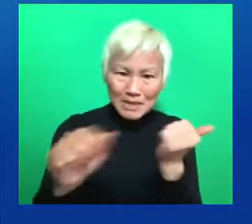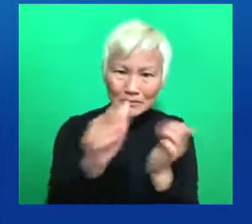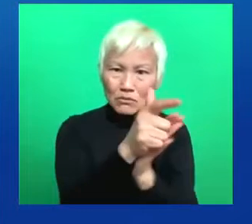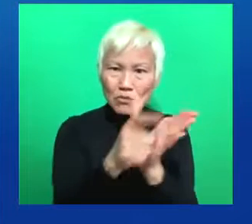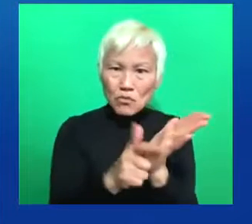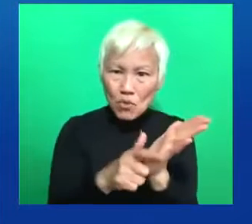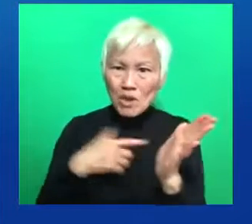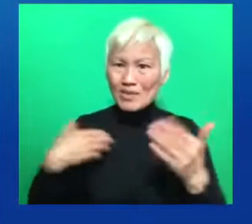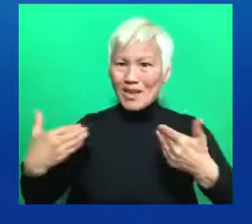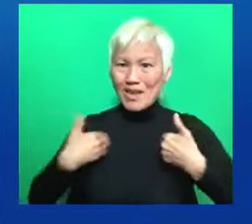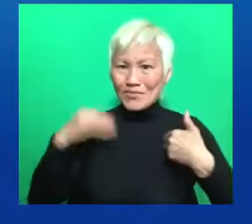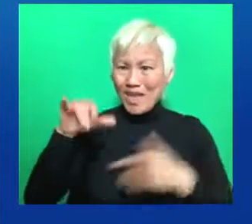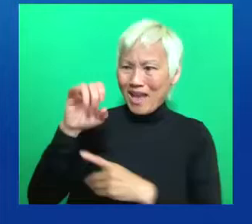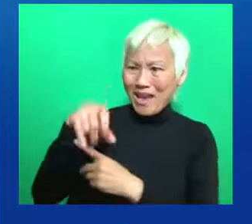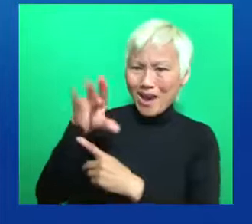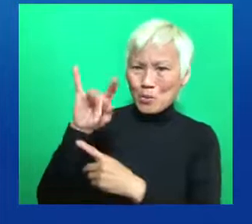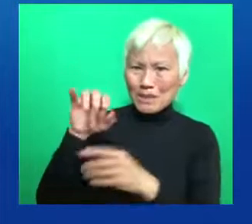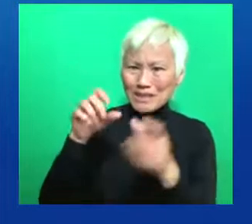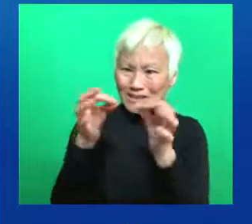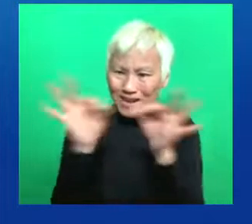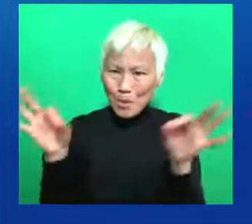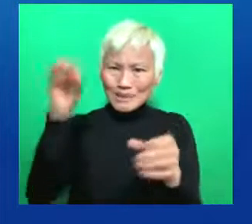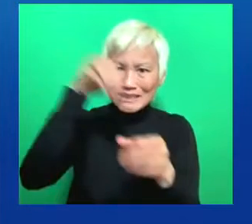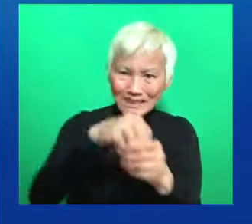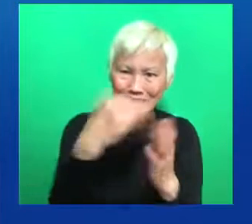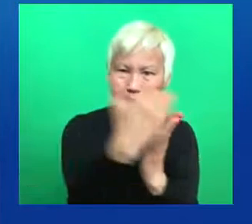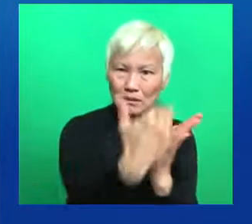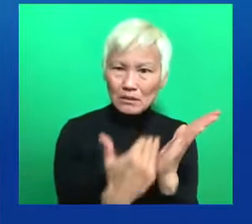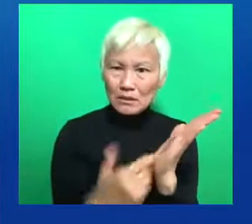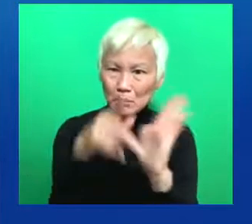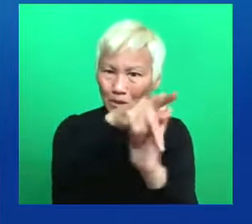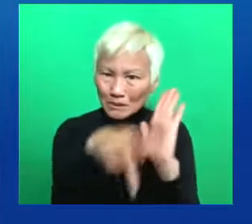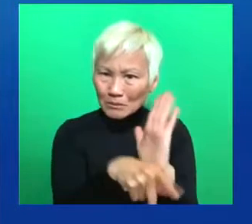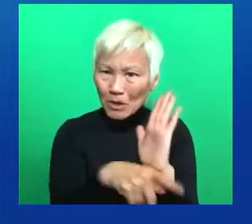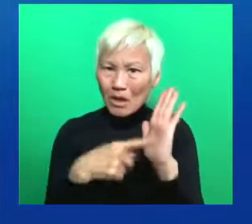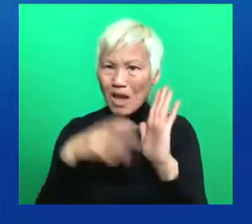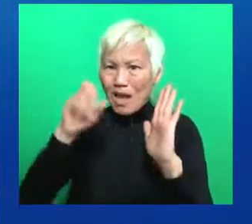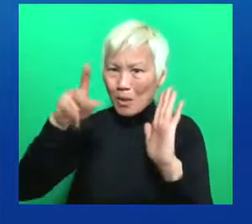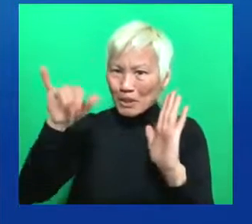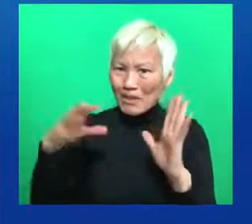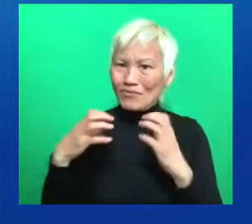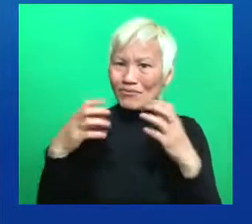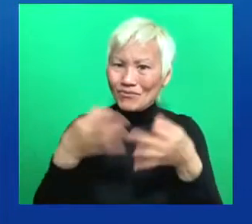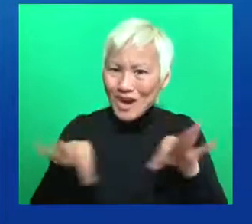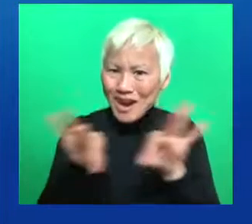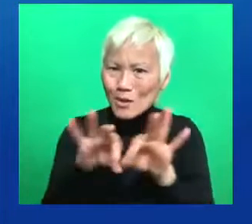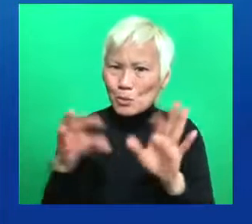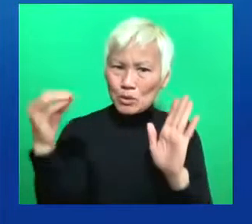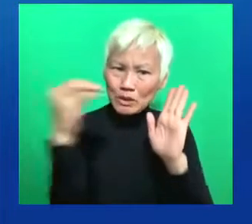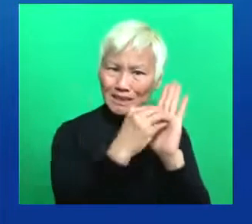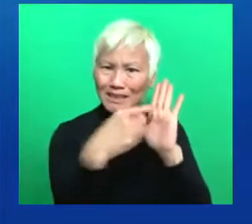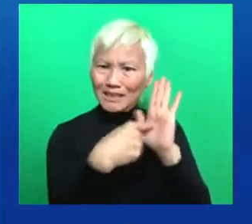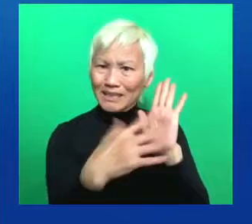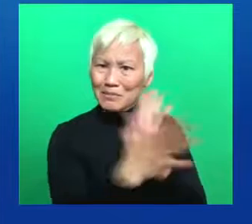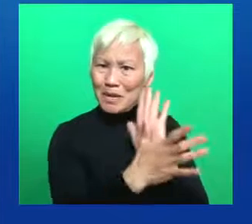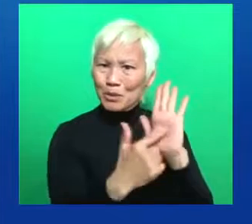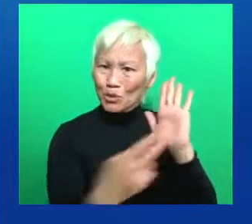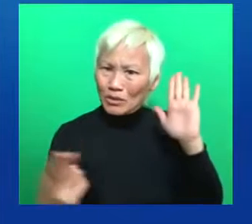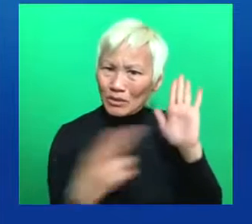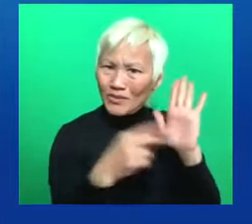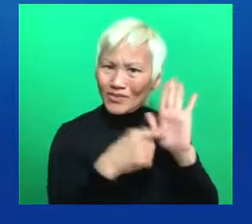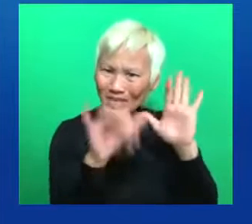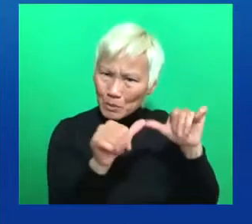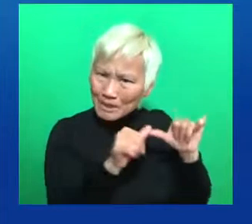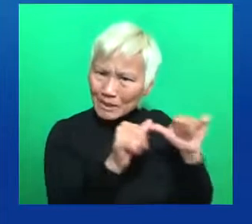to be that we must use this powerful governing moment to exact lasting change. And so that means advancing economic